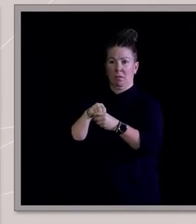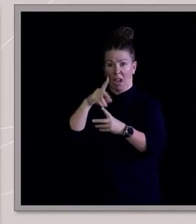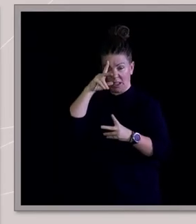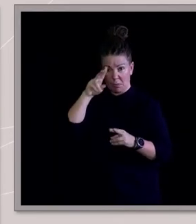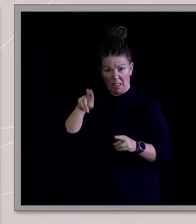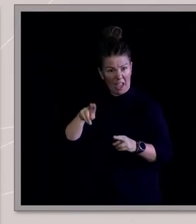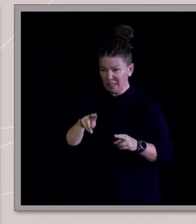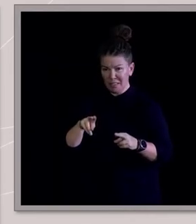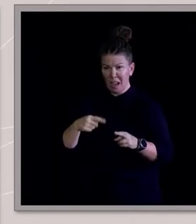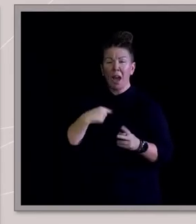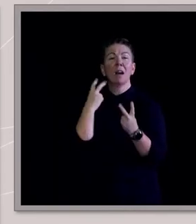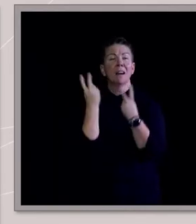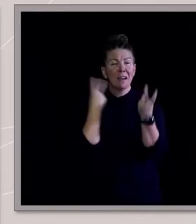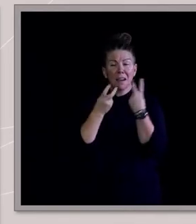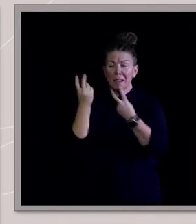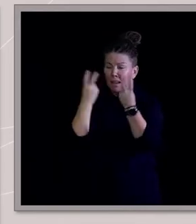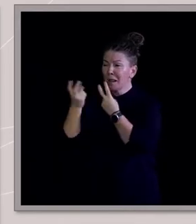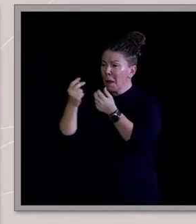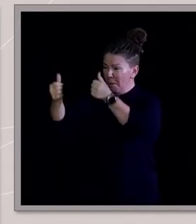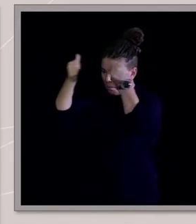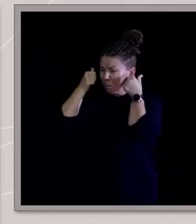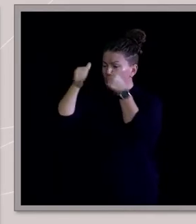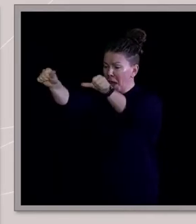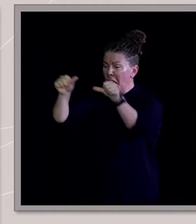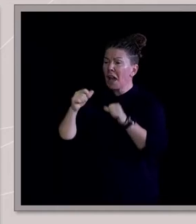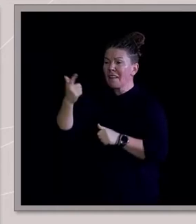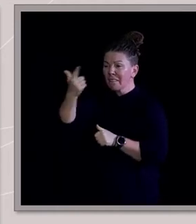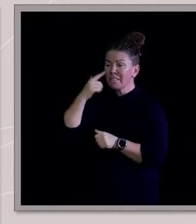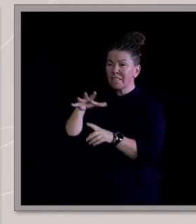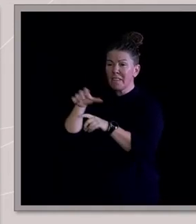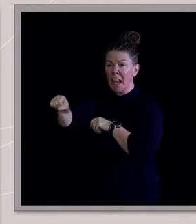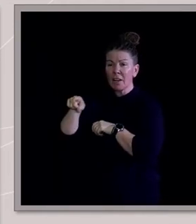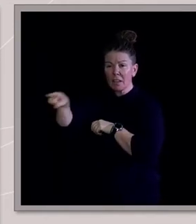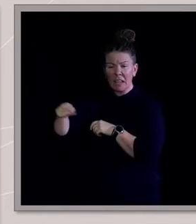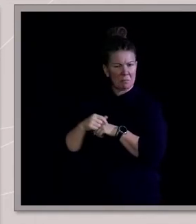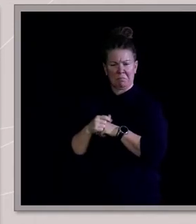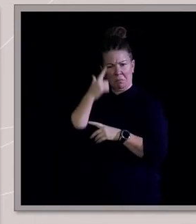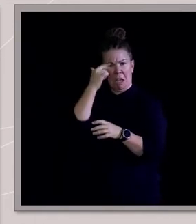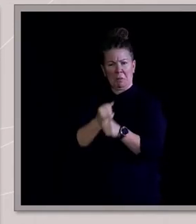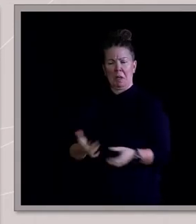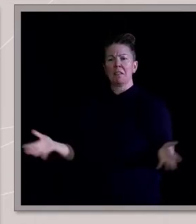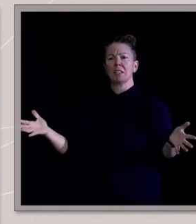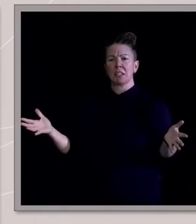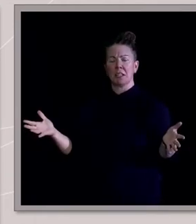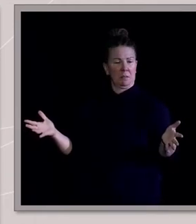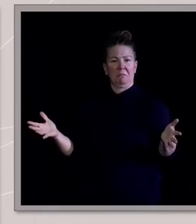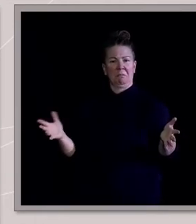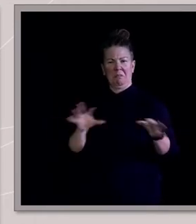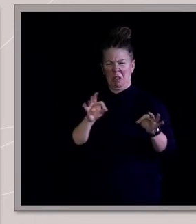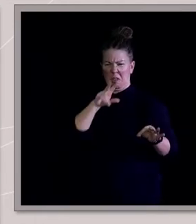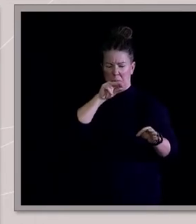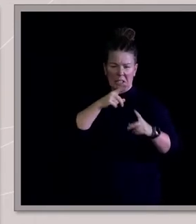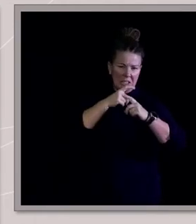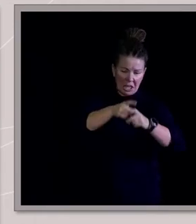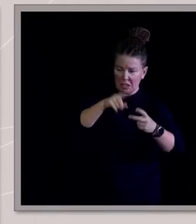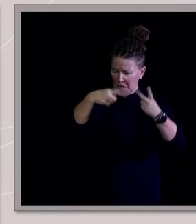years trying to find the right church. And once I finally found it, I realised that I actually didn't believe in the core premise of the whole thing, let alone the speaking in tongues